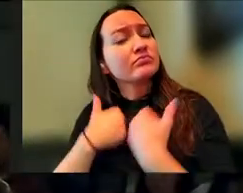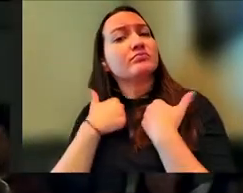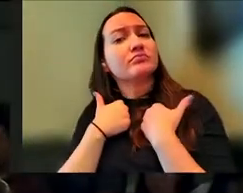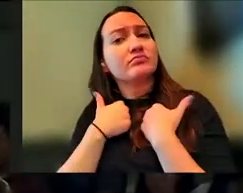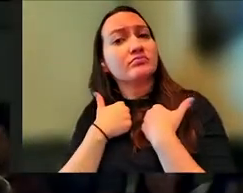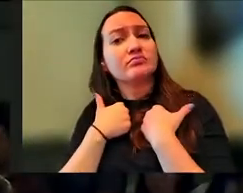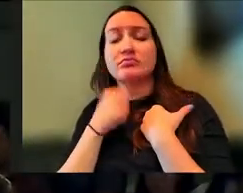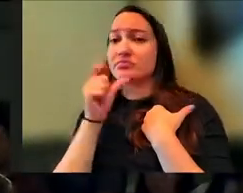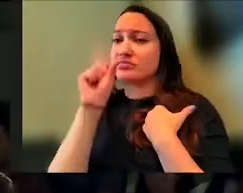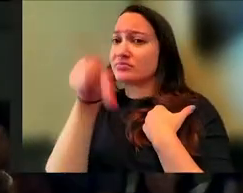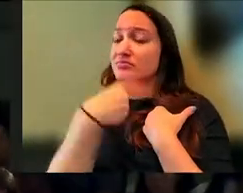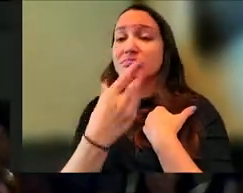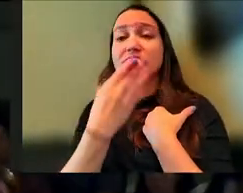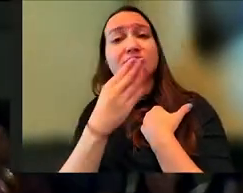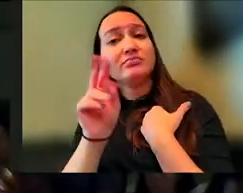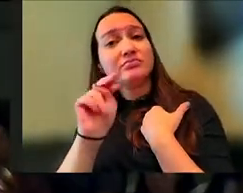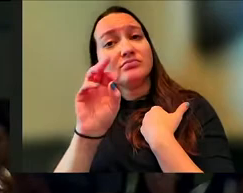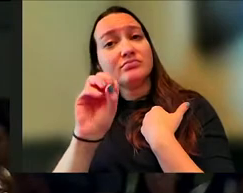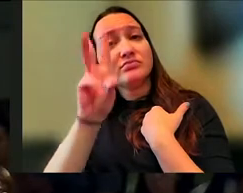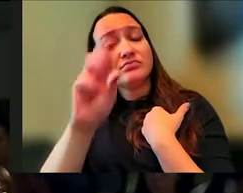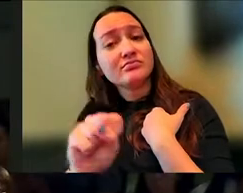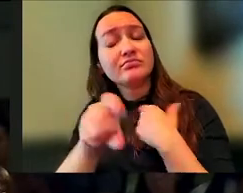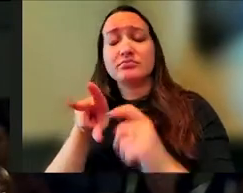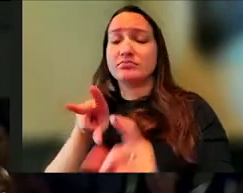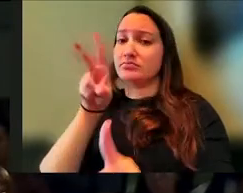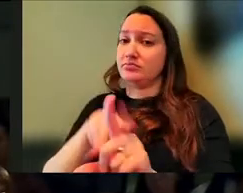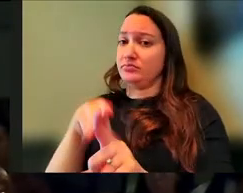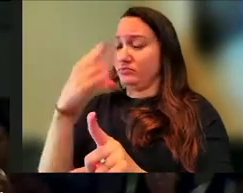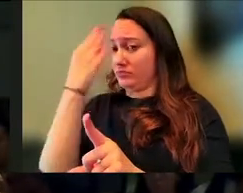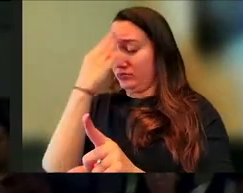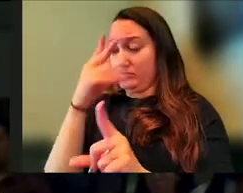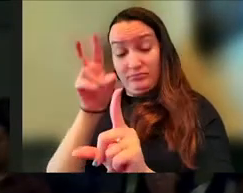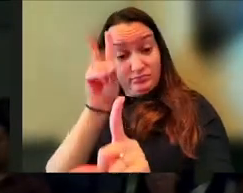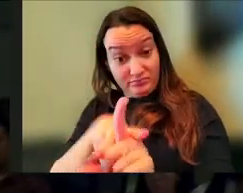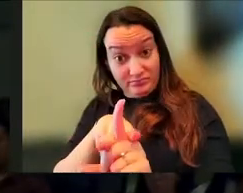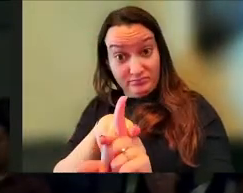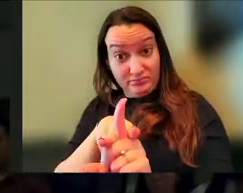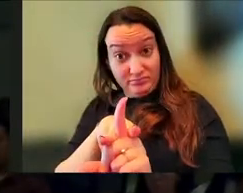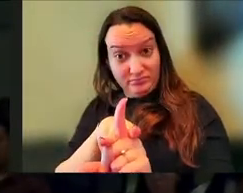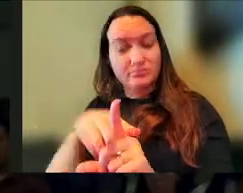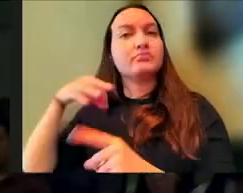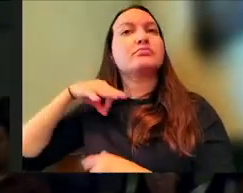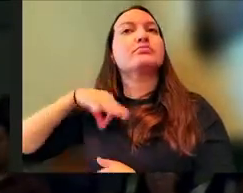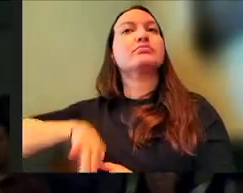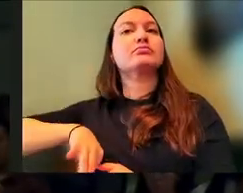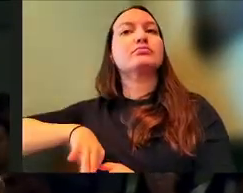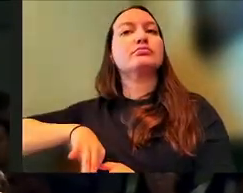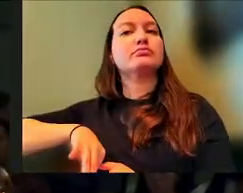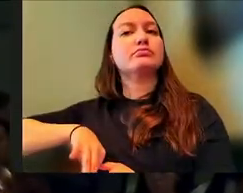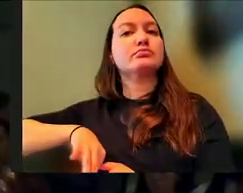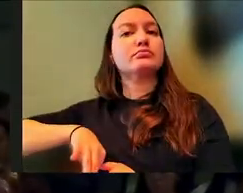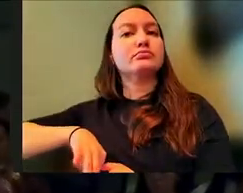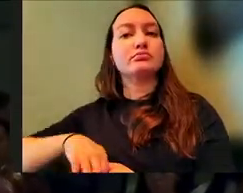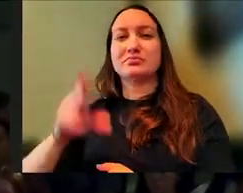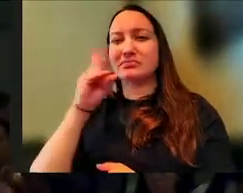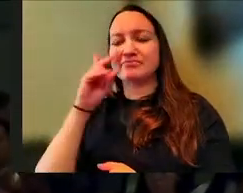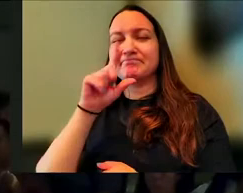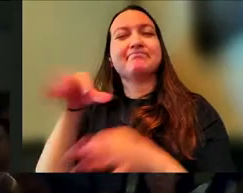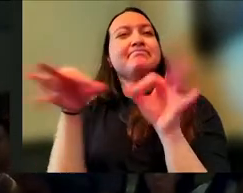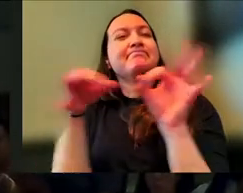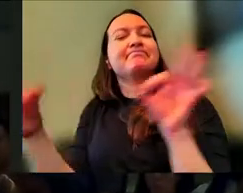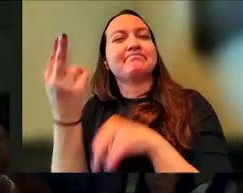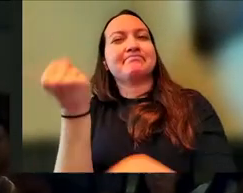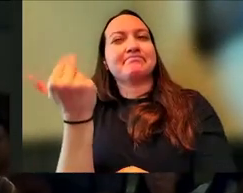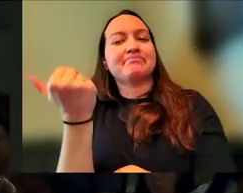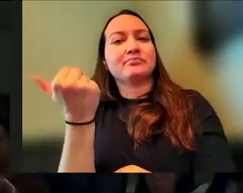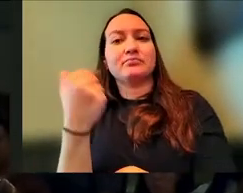only that, here's the really good news. This applied knowledge, when we apply it, it brings benefit, okay? You see back here in verse 13, it